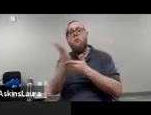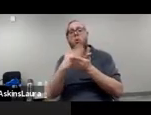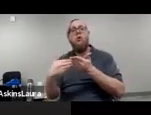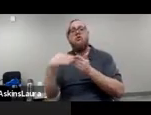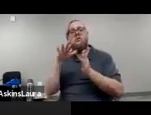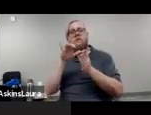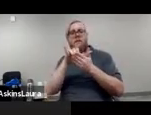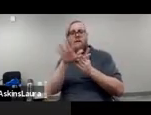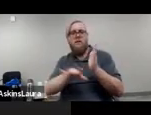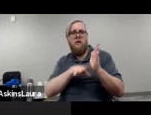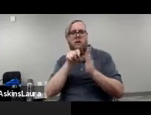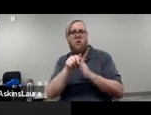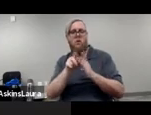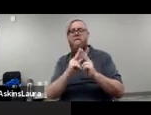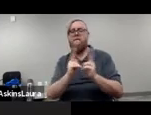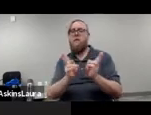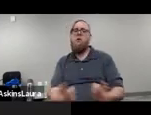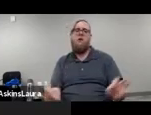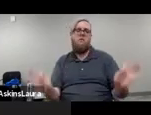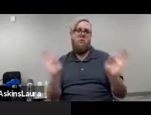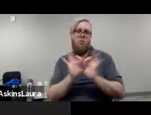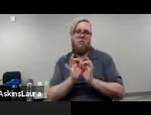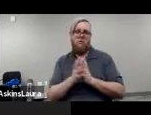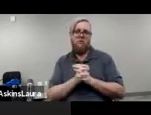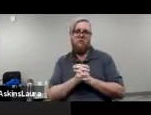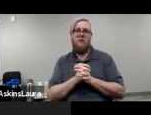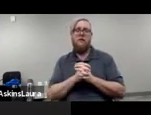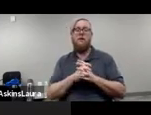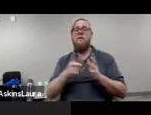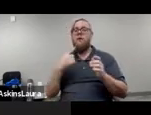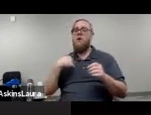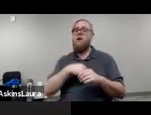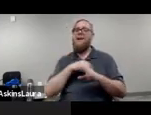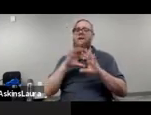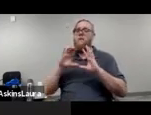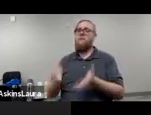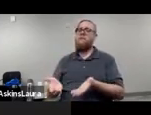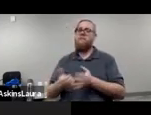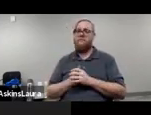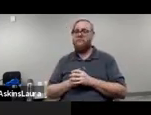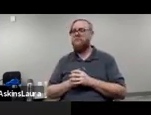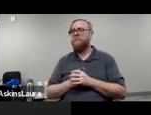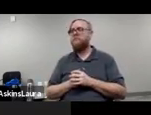of the video, is extremely important for our population.